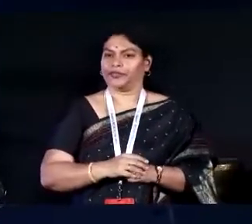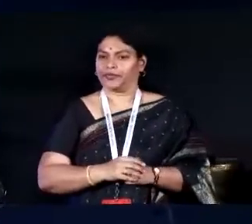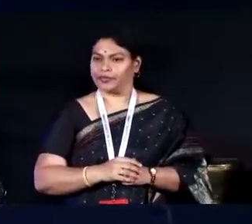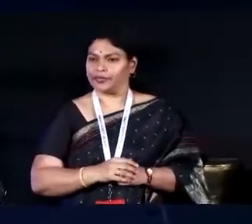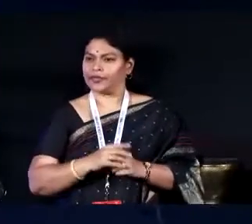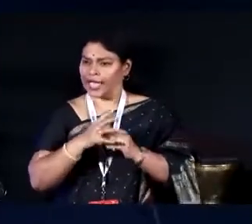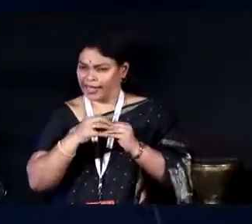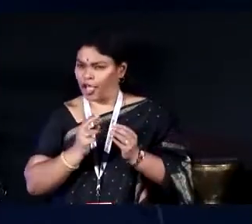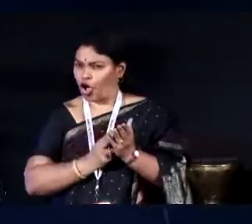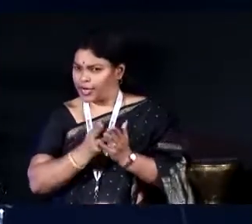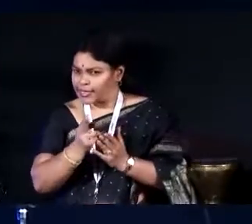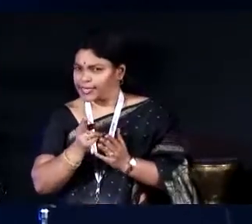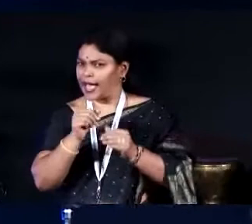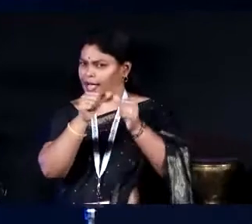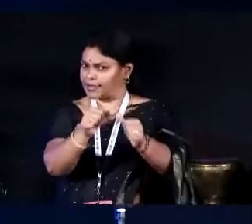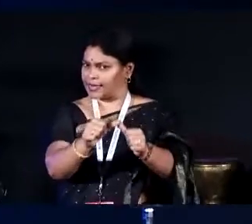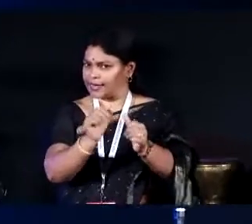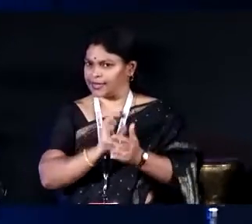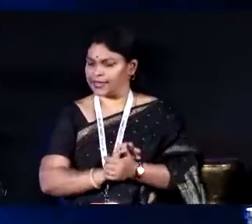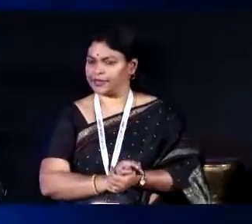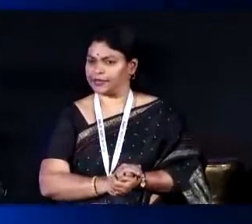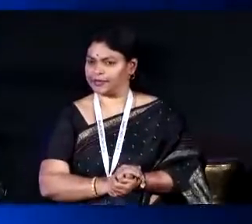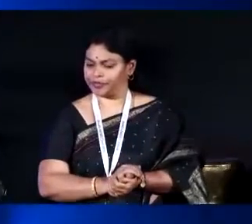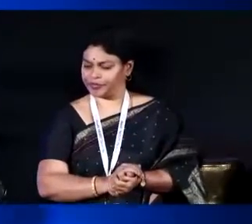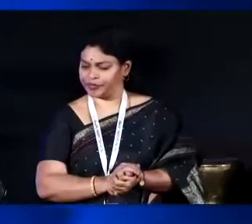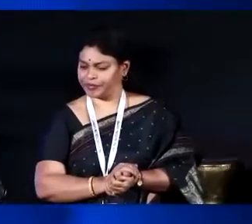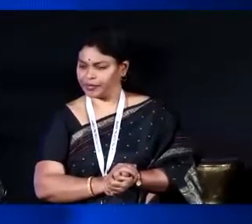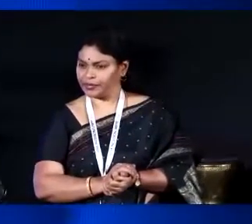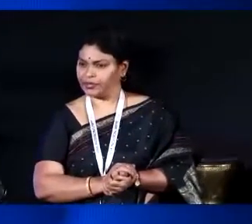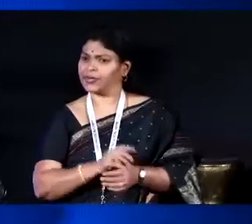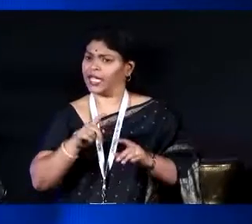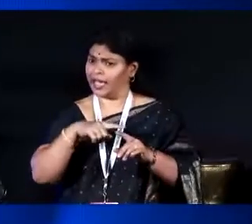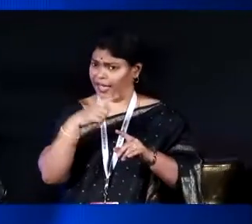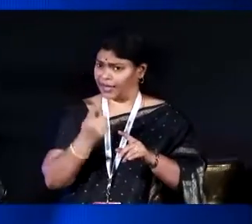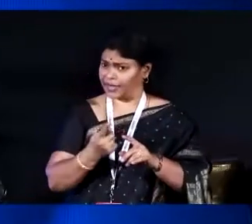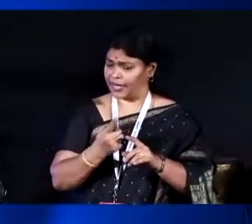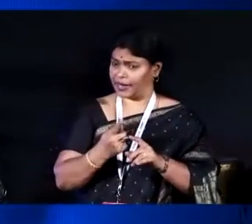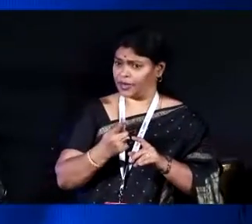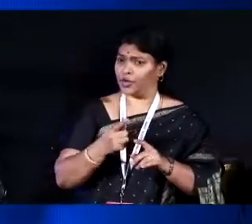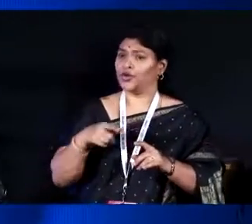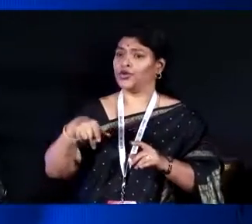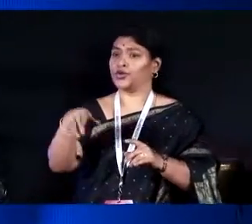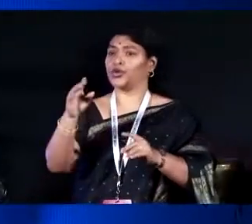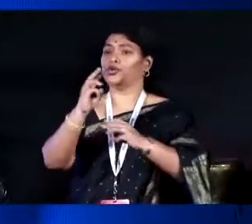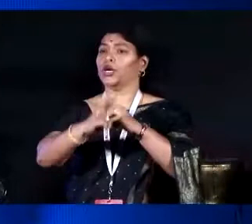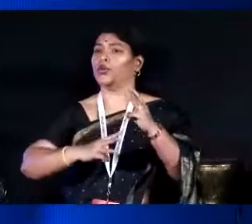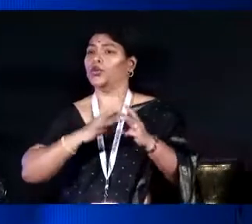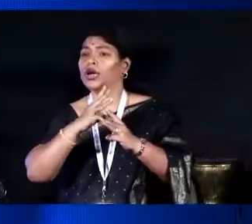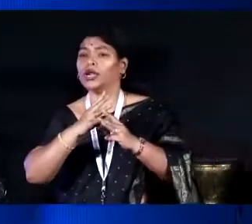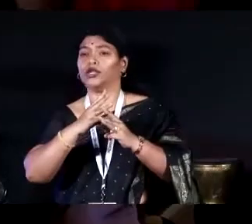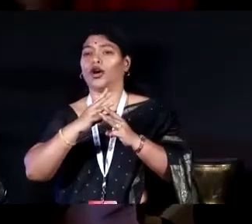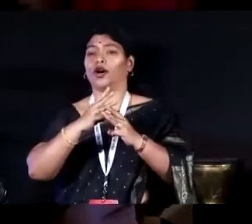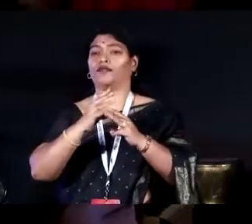The honest answer is very tough and then you go to the world of conferences and PPTs